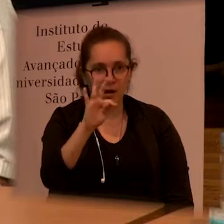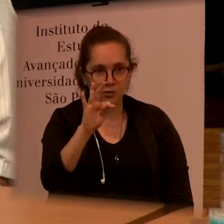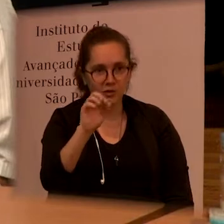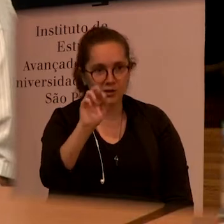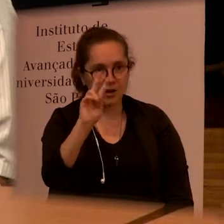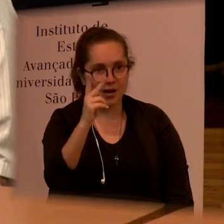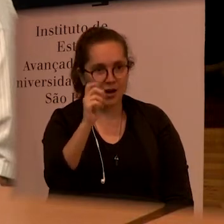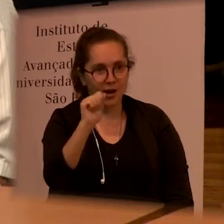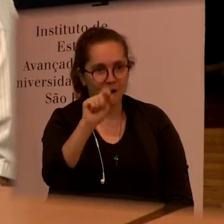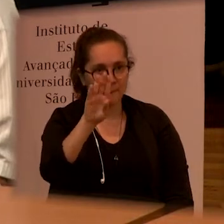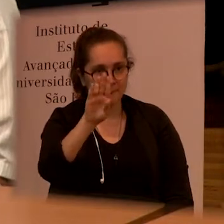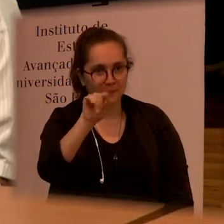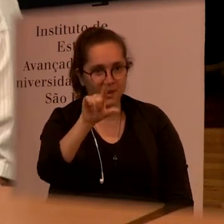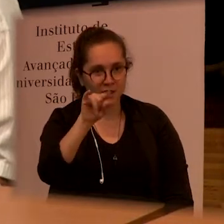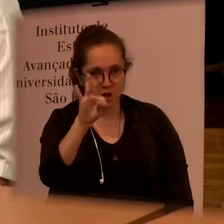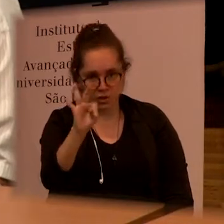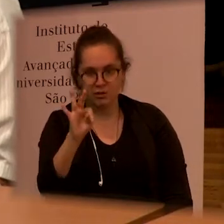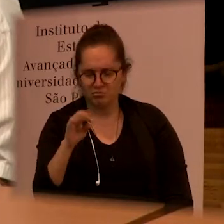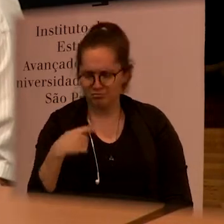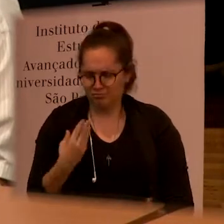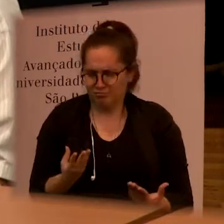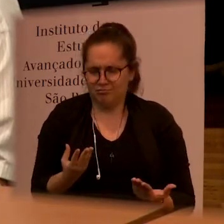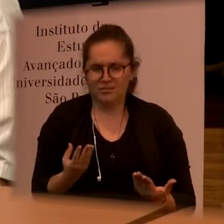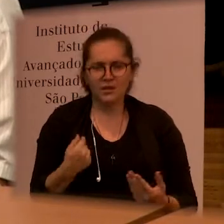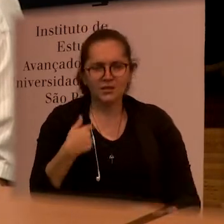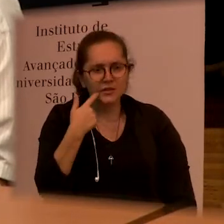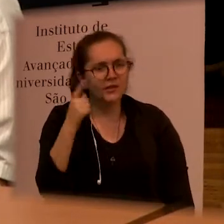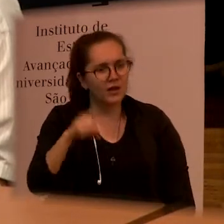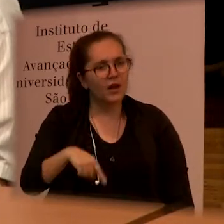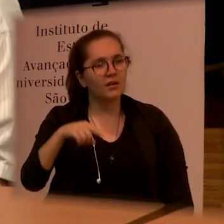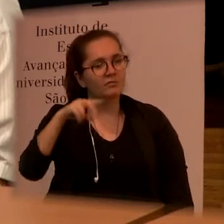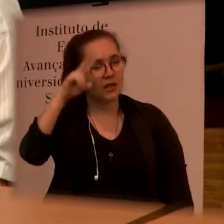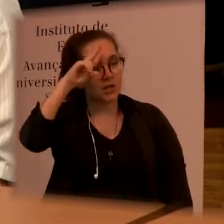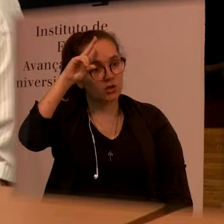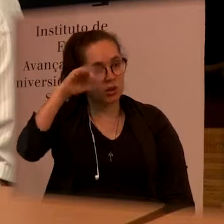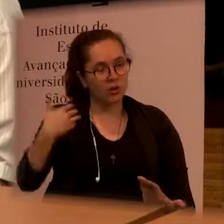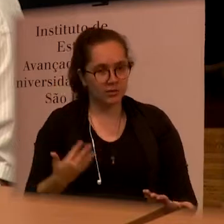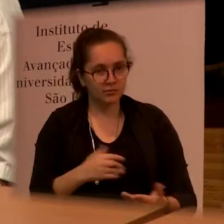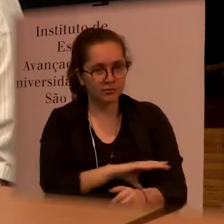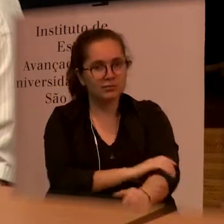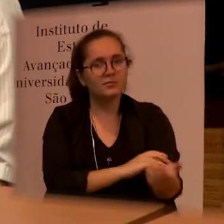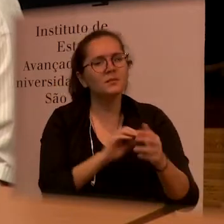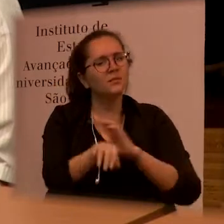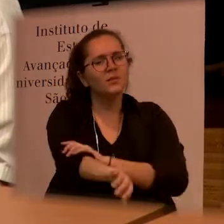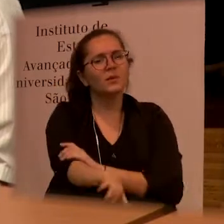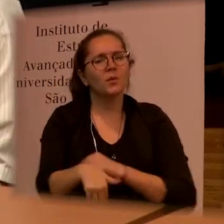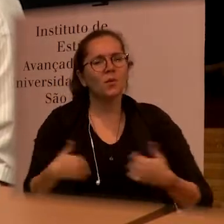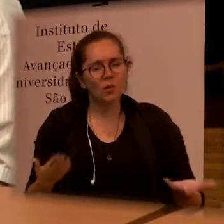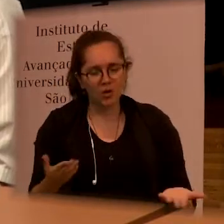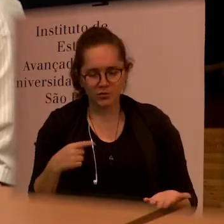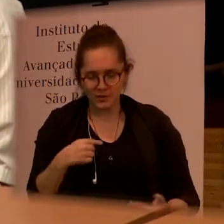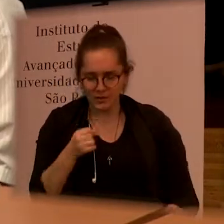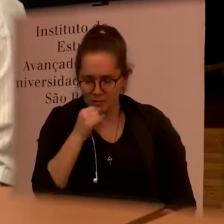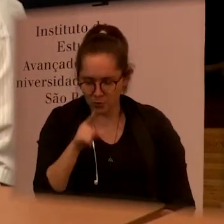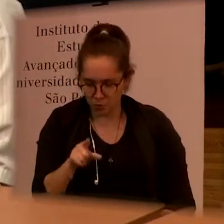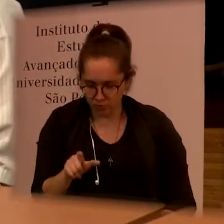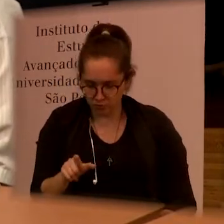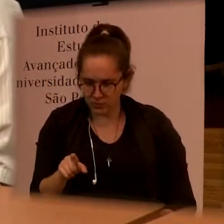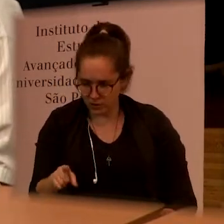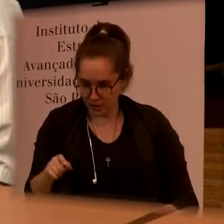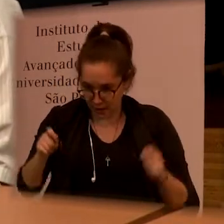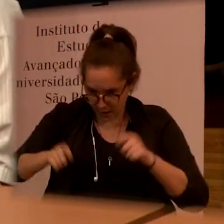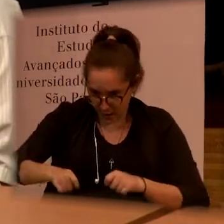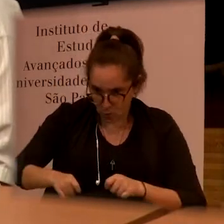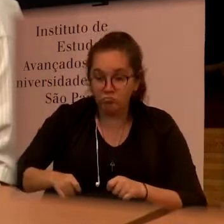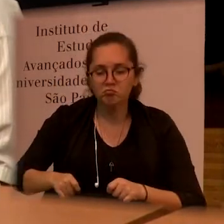this is what we're talking about here that is the idea should be identifying what worked where how